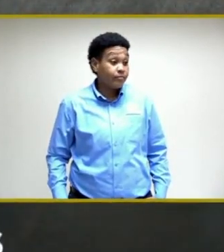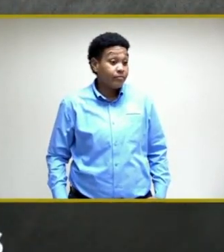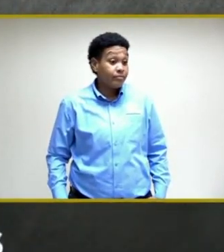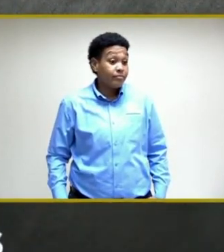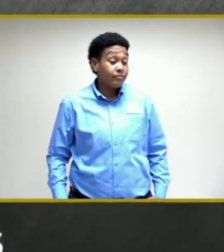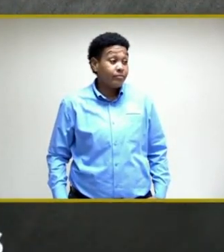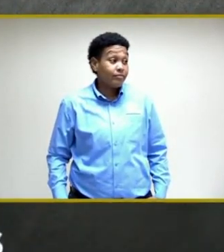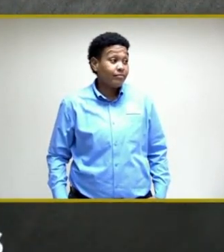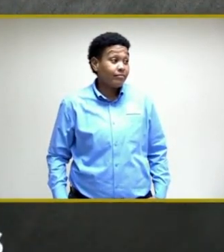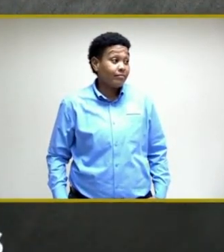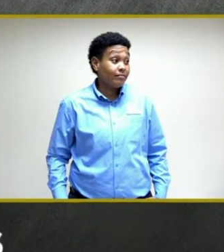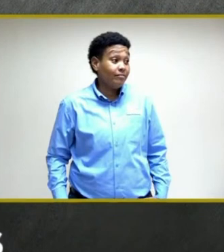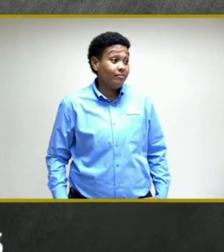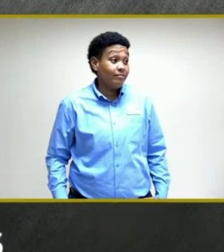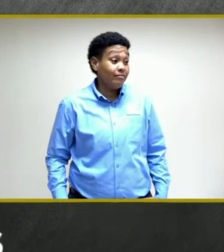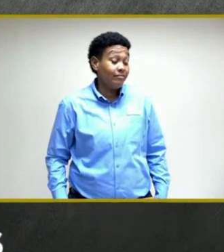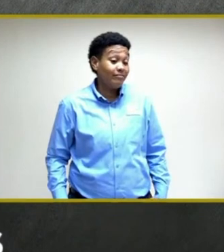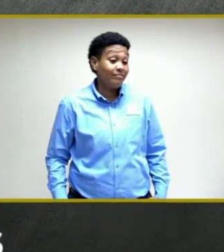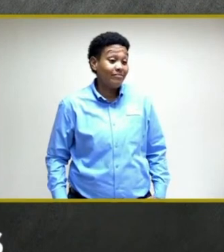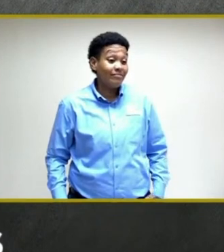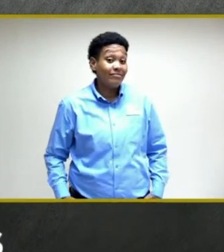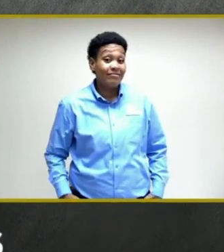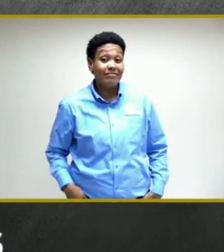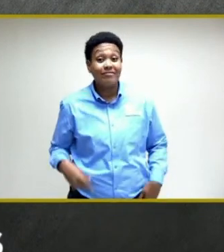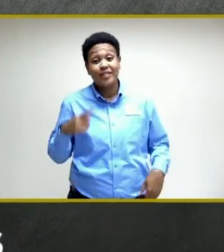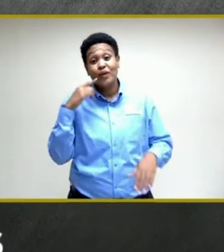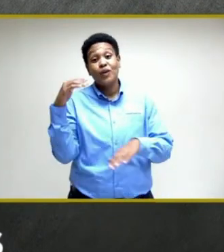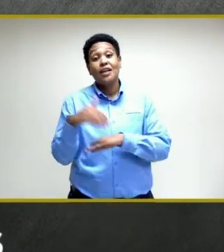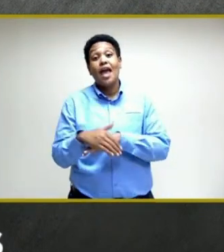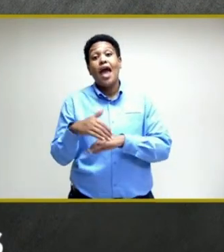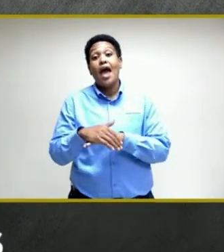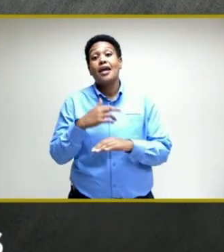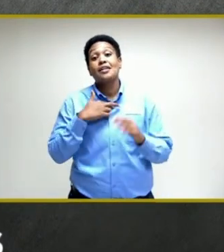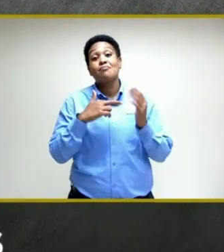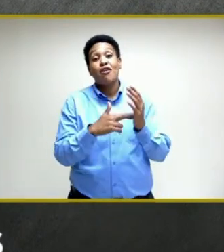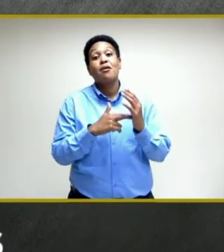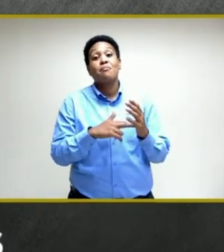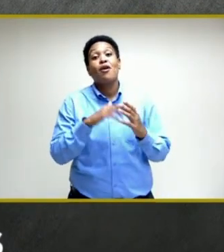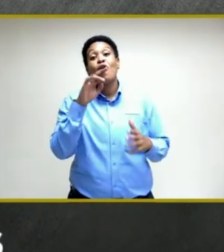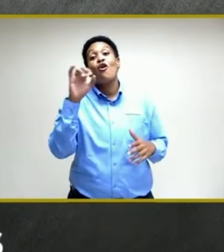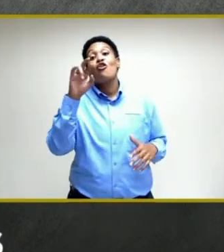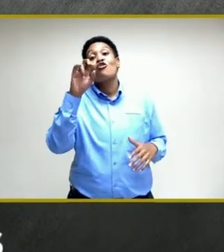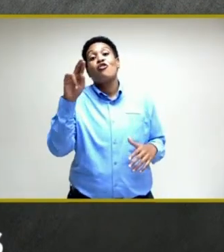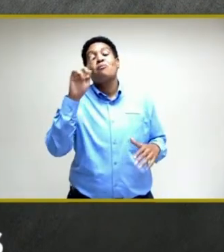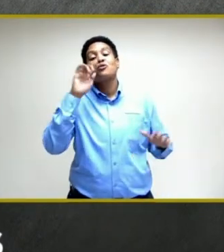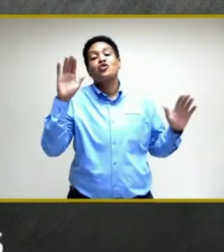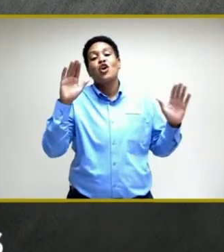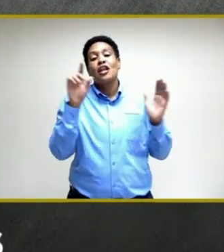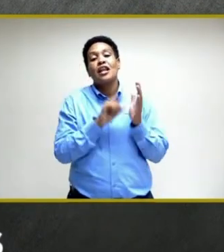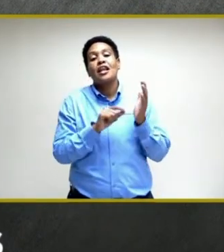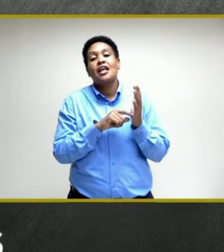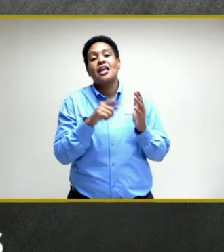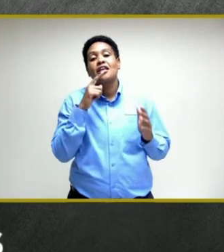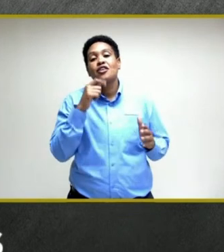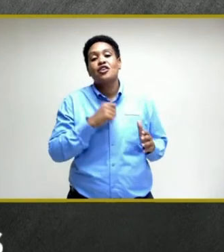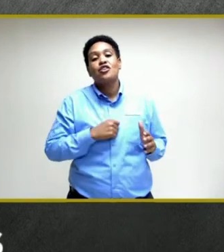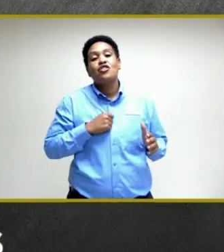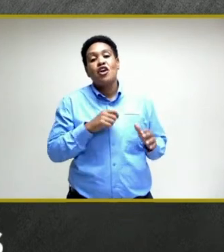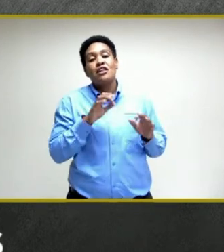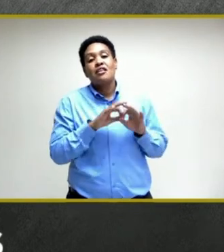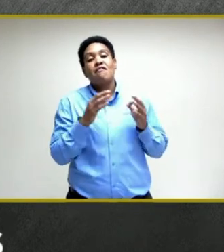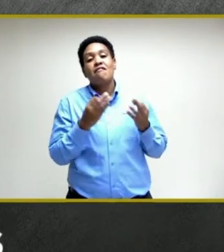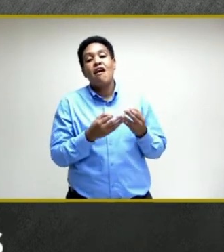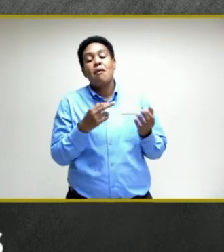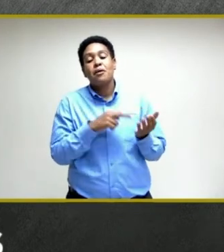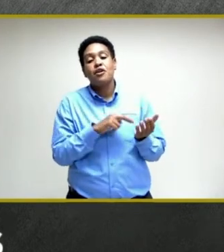and representatives, Corey Robinson from the Gleena. First and foremost, I just want to say condolence to the family of the